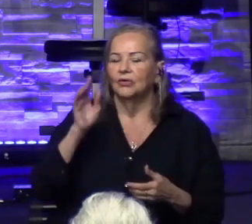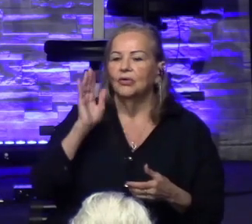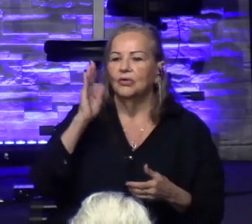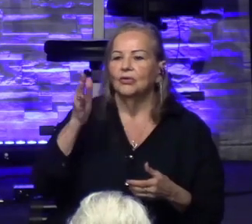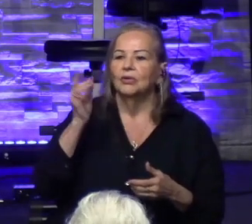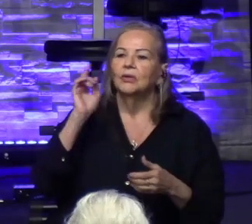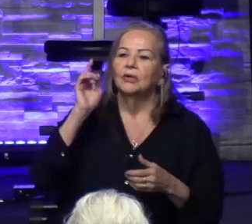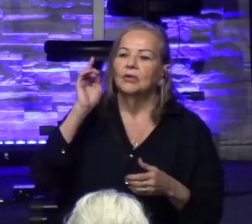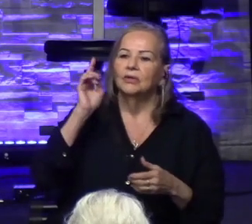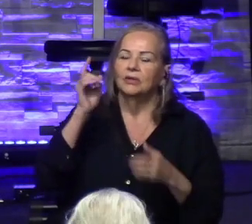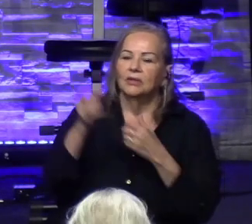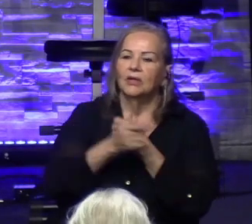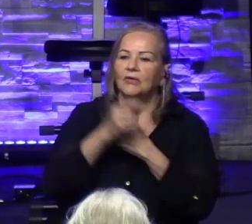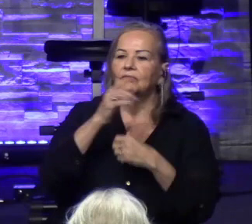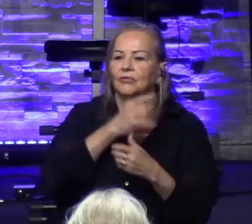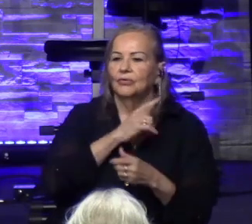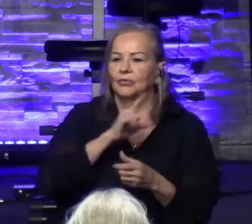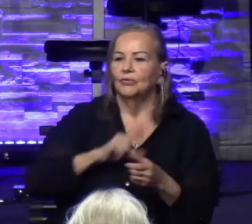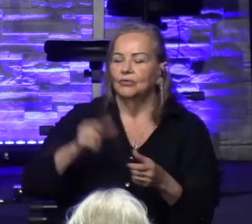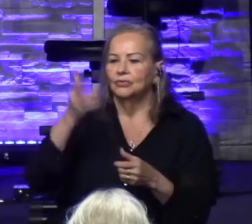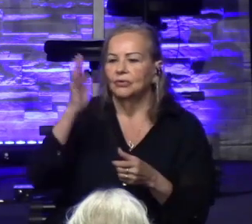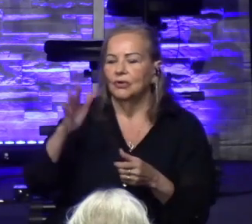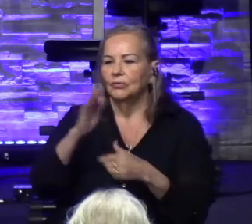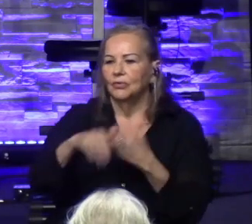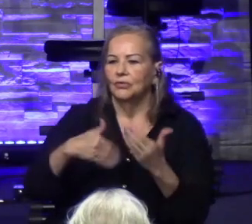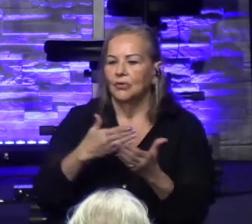heart, with all your soul, and with all your might.